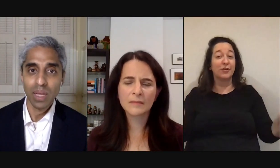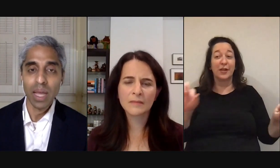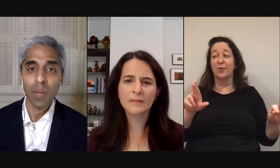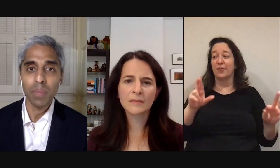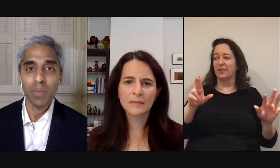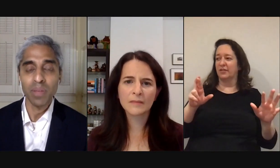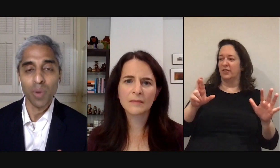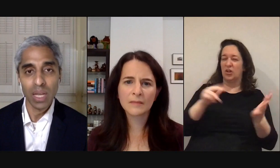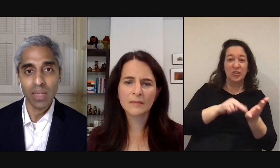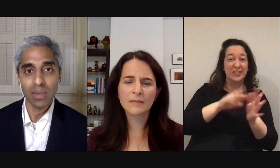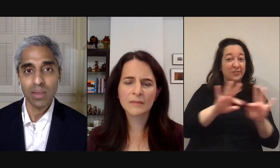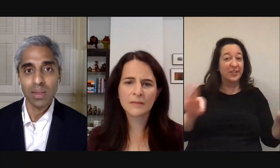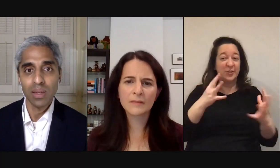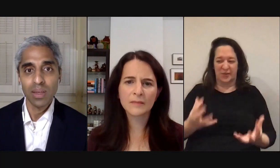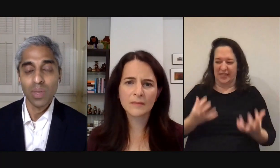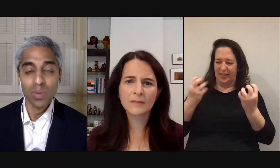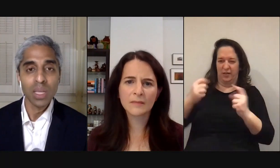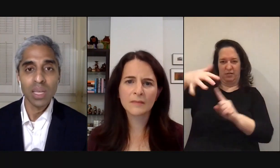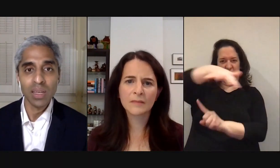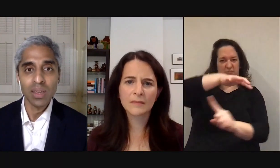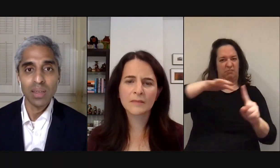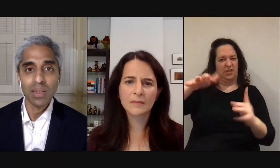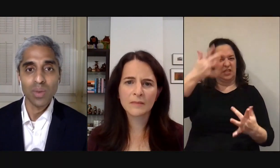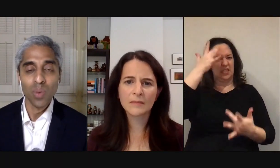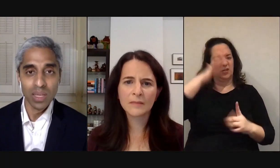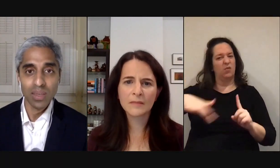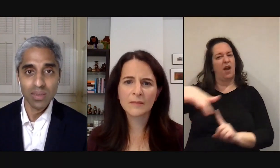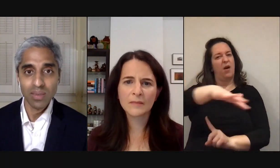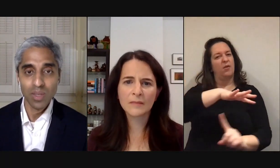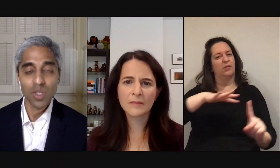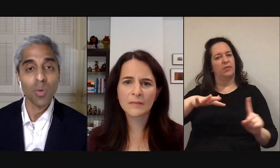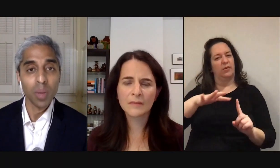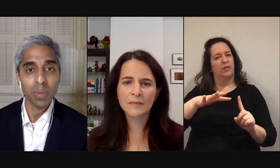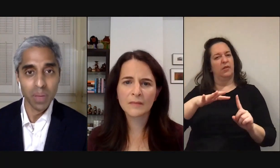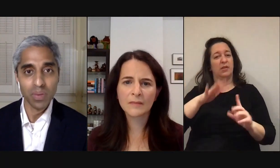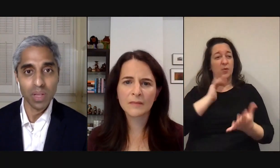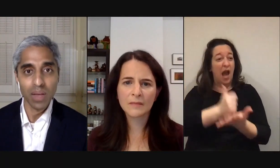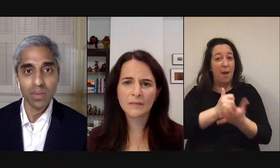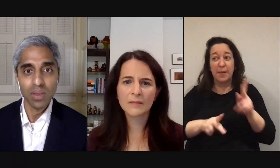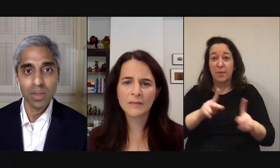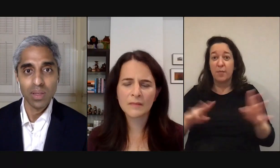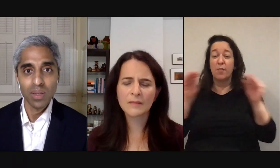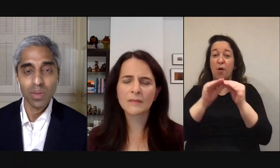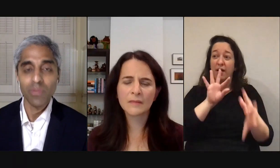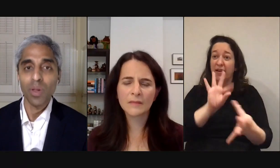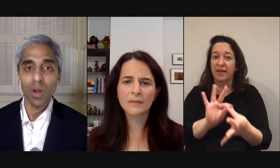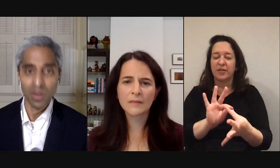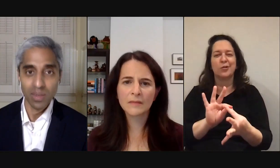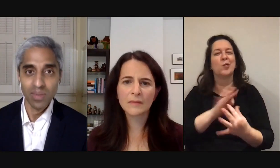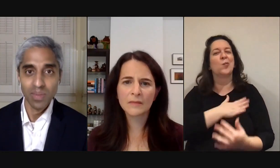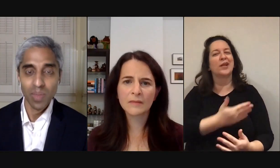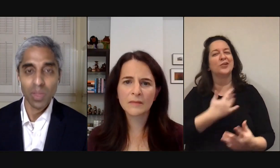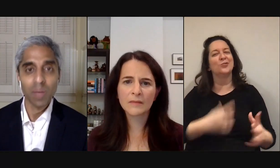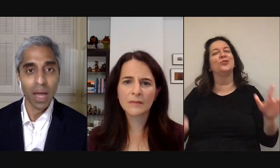and to help people feel more connected what you need is a willingness to show up in people's lives with a full